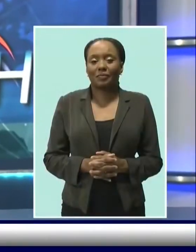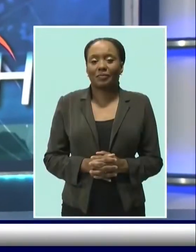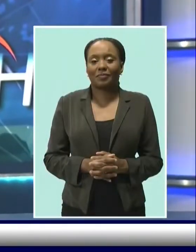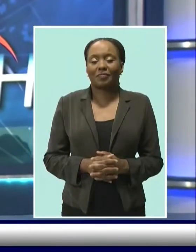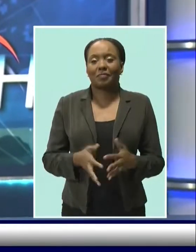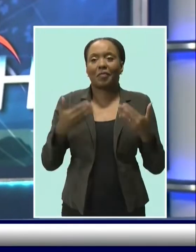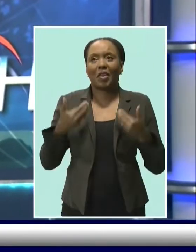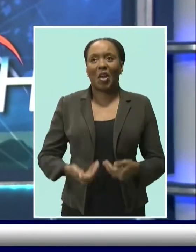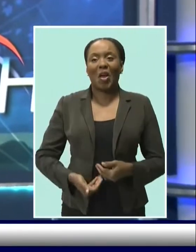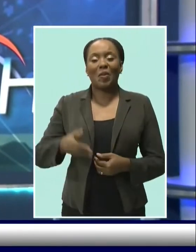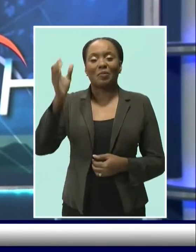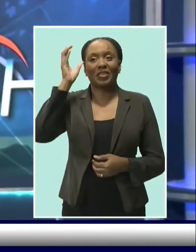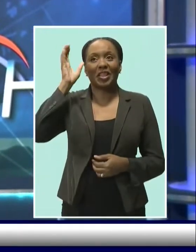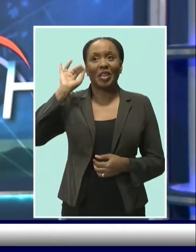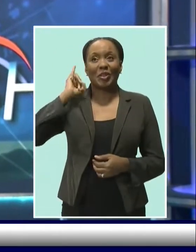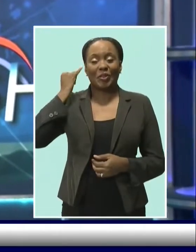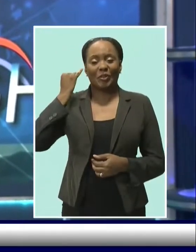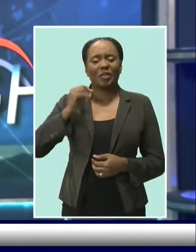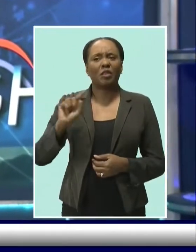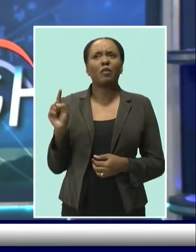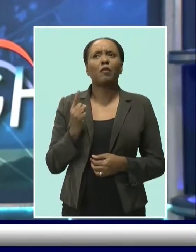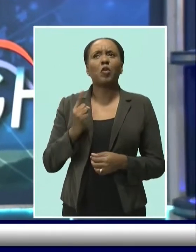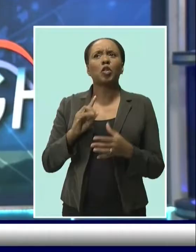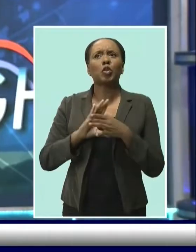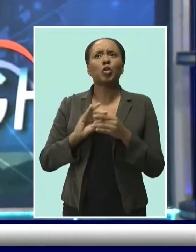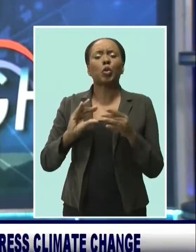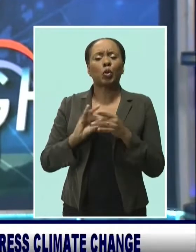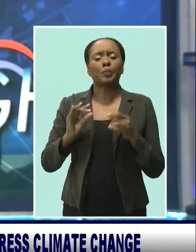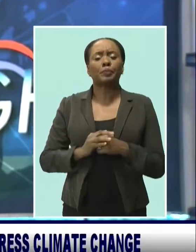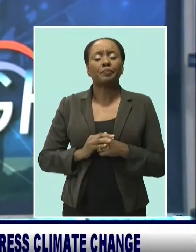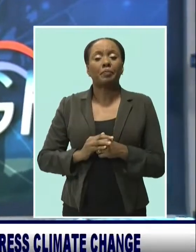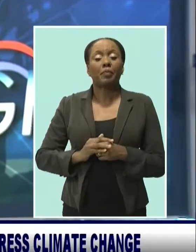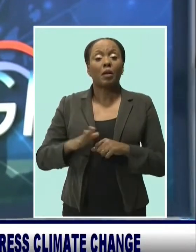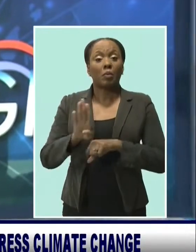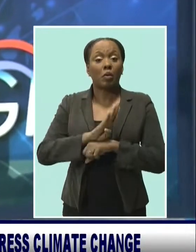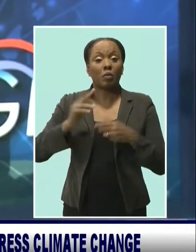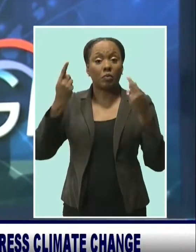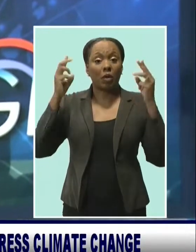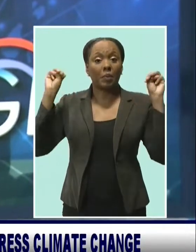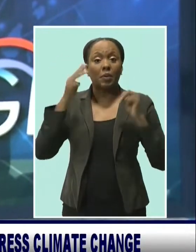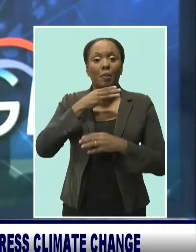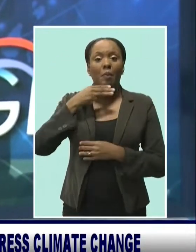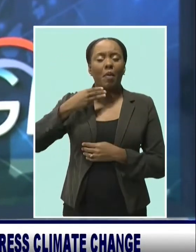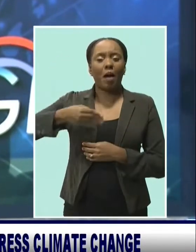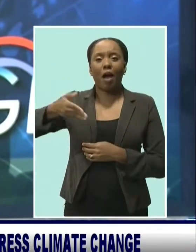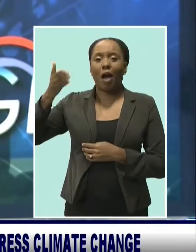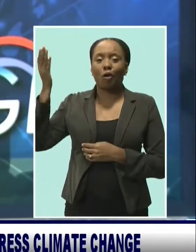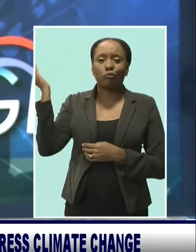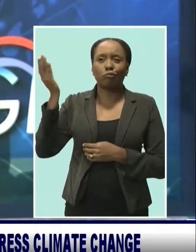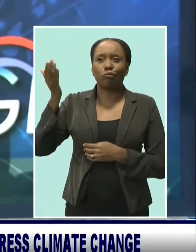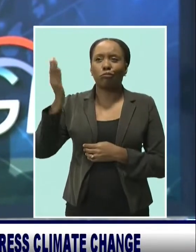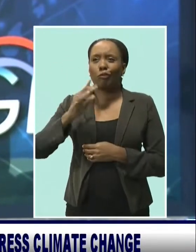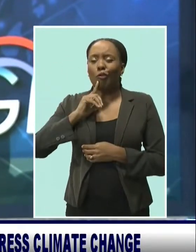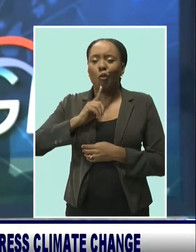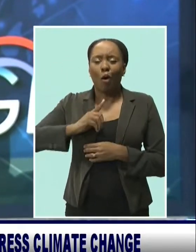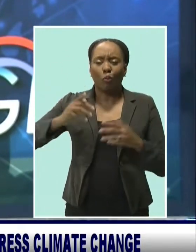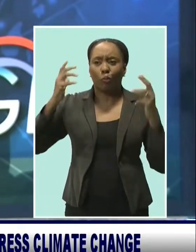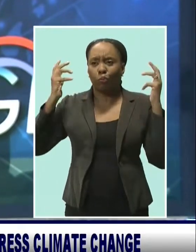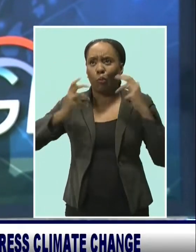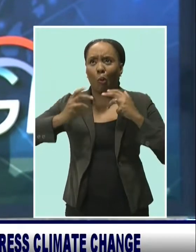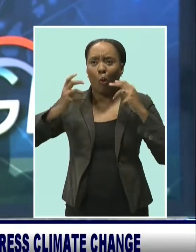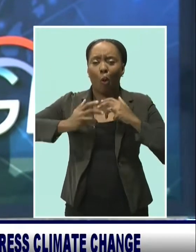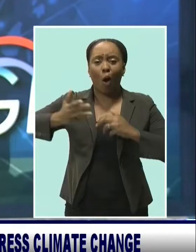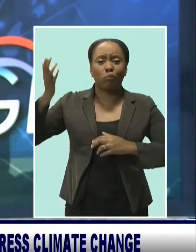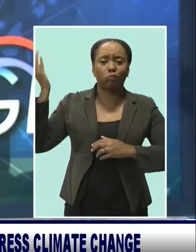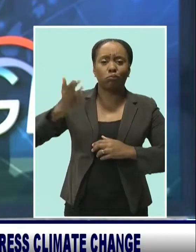I'm Shane Jones, leading the news at 7. Prime Minister Mia Amour Motley delivered a stinging rebuke to world leaders as she highlighted